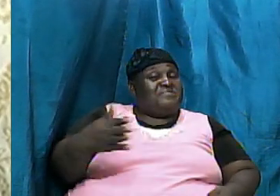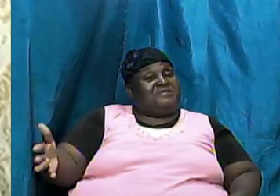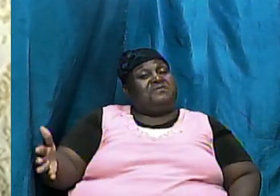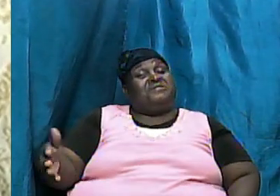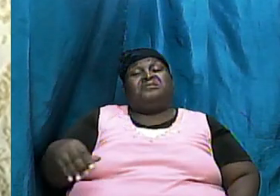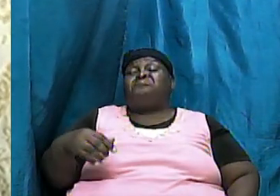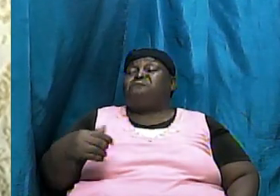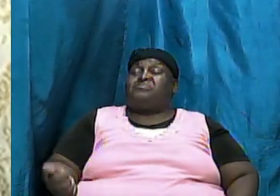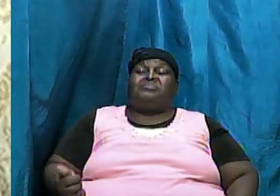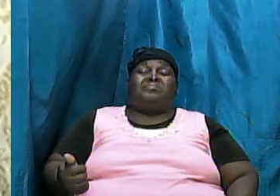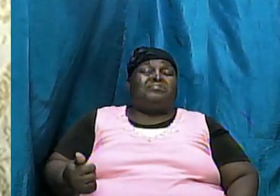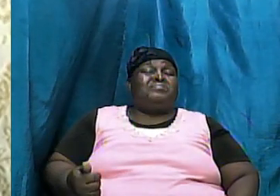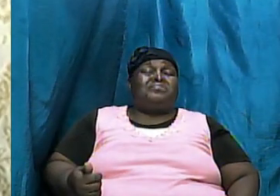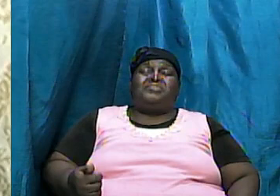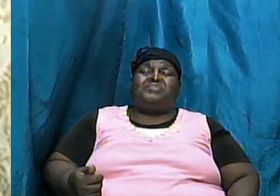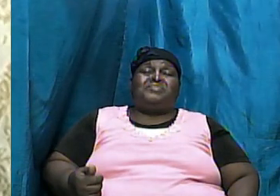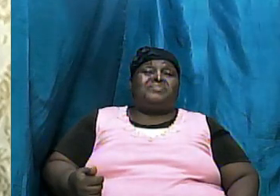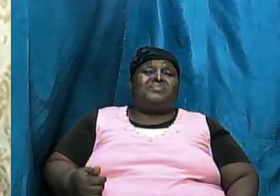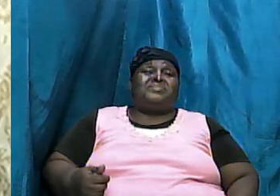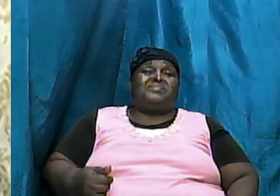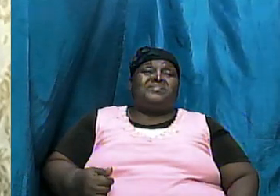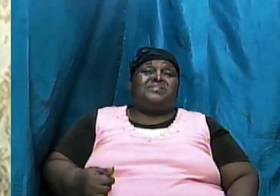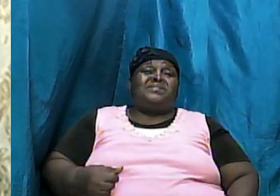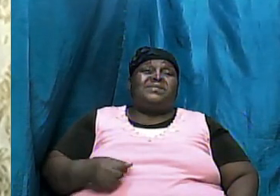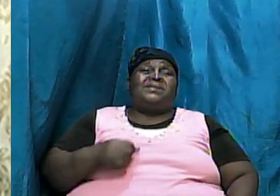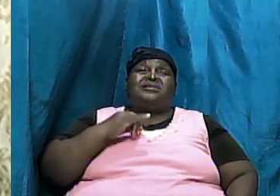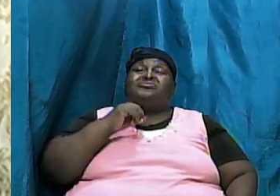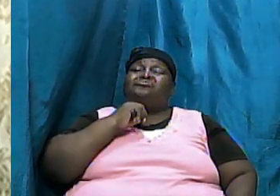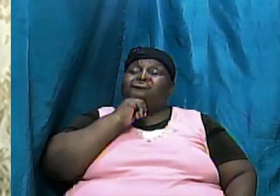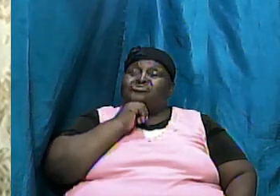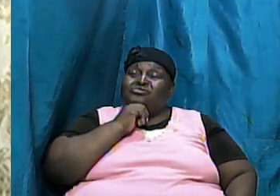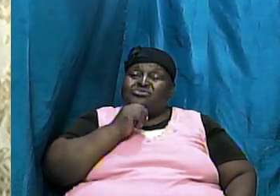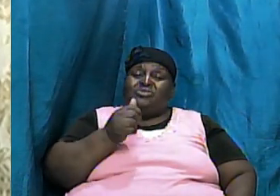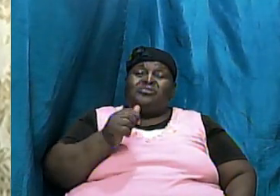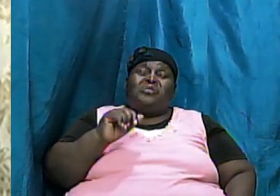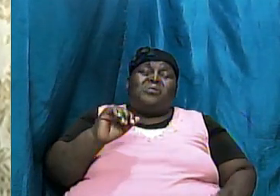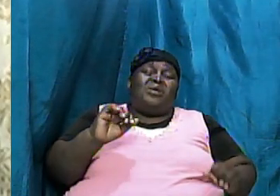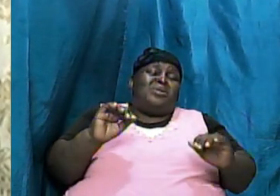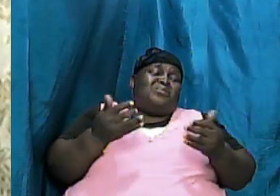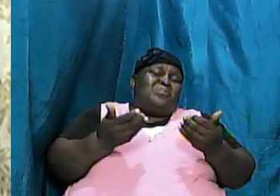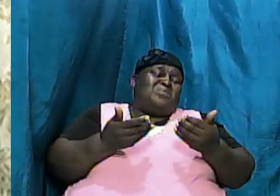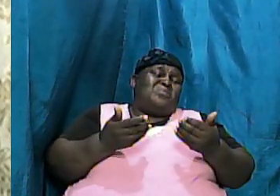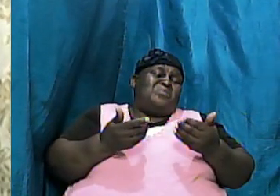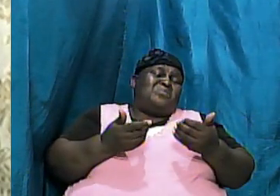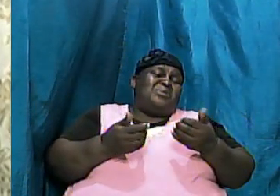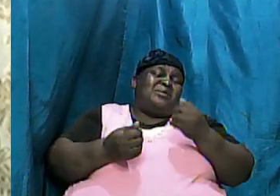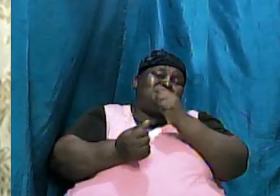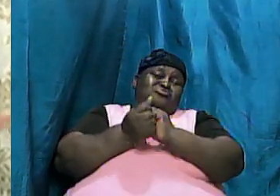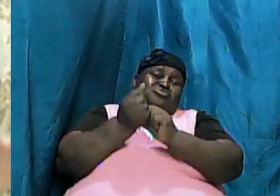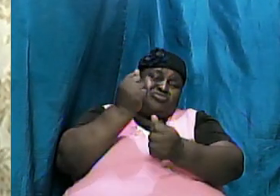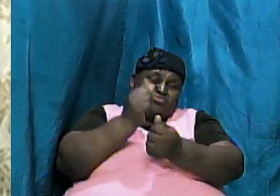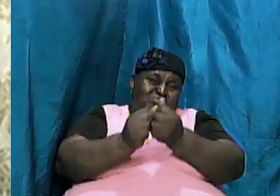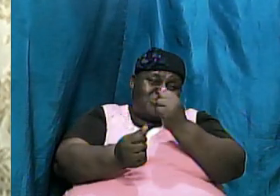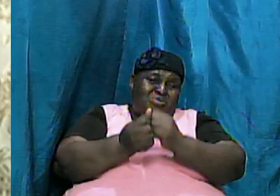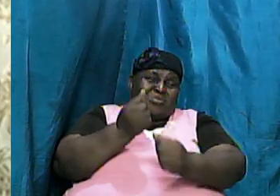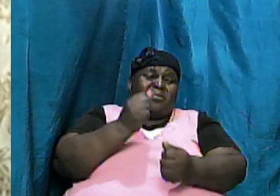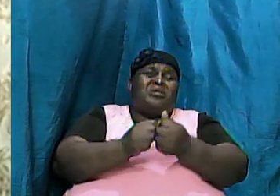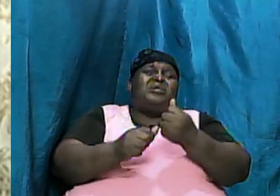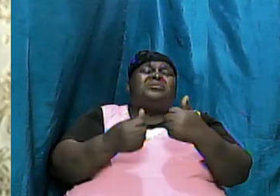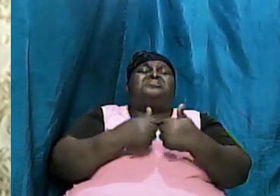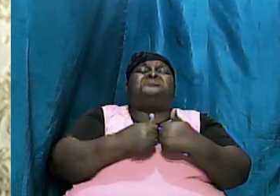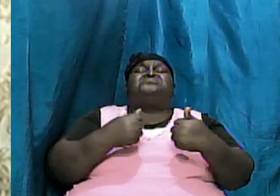is up for grabs in terms of how it can be torn to pieces and torn apart